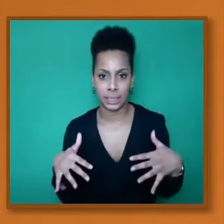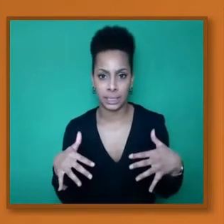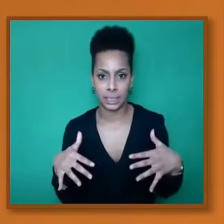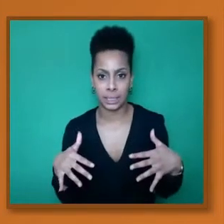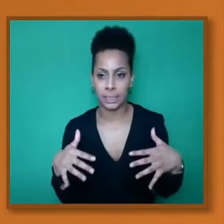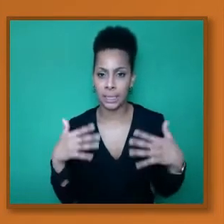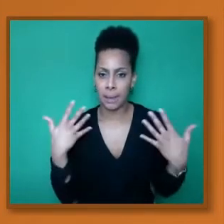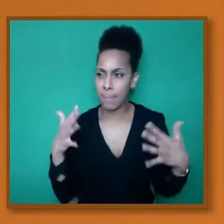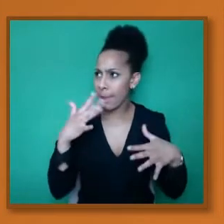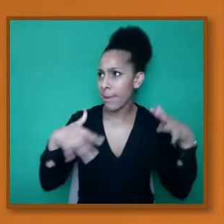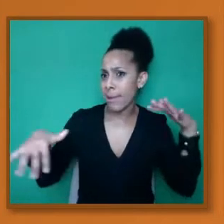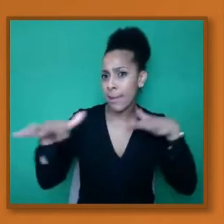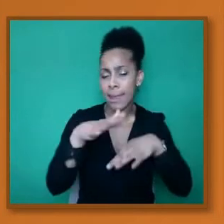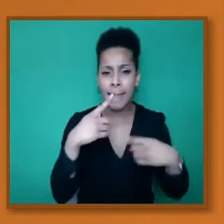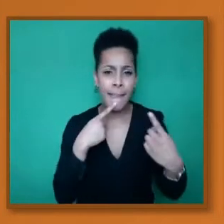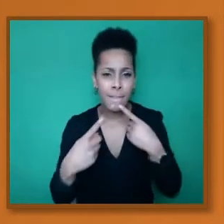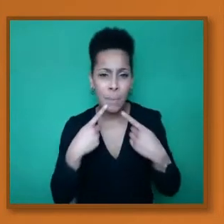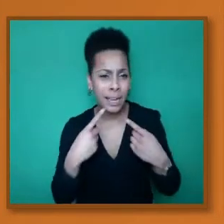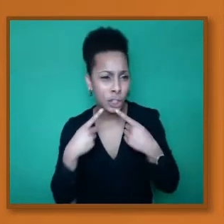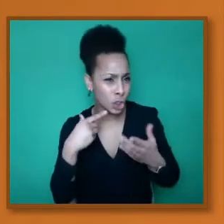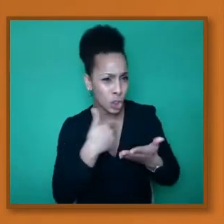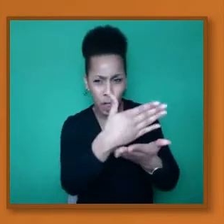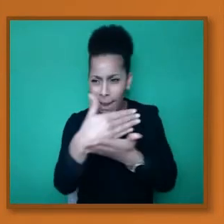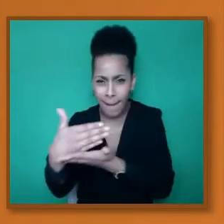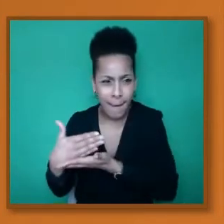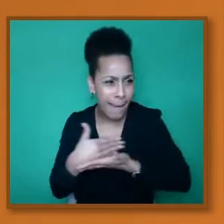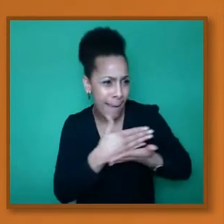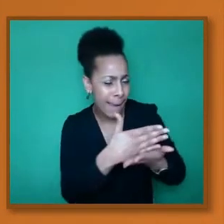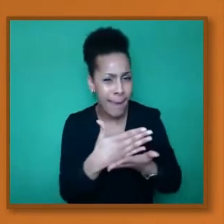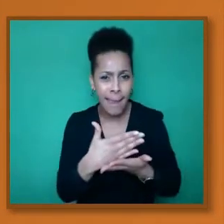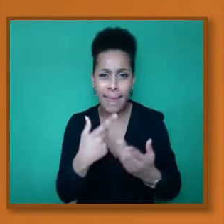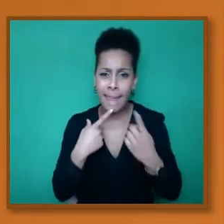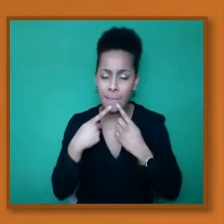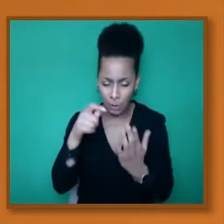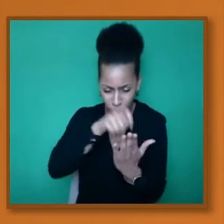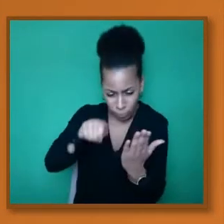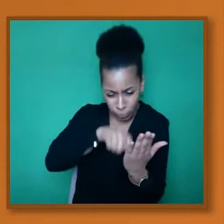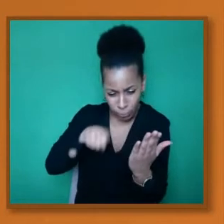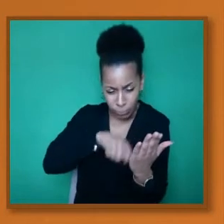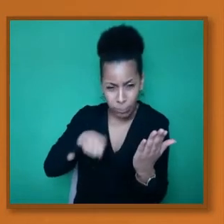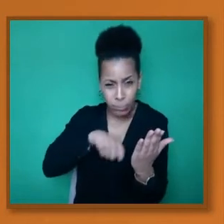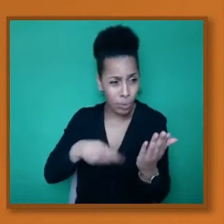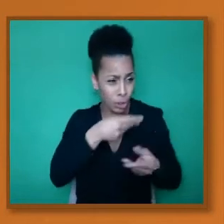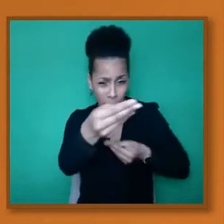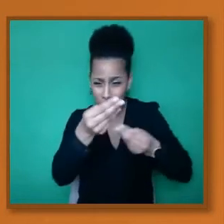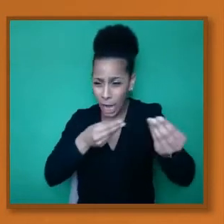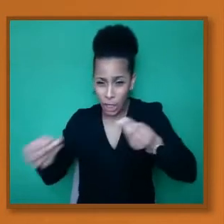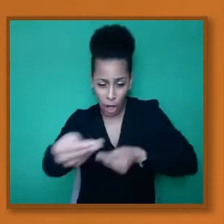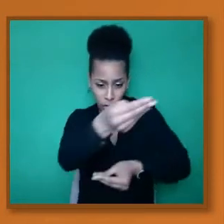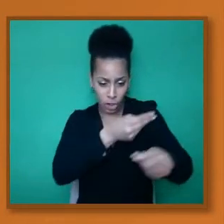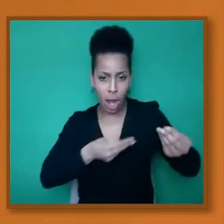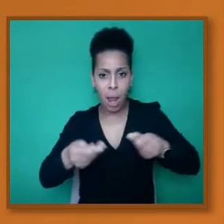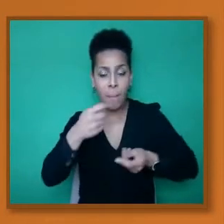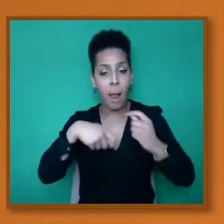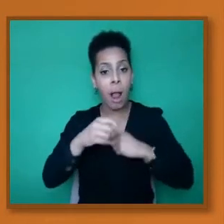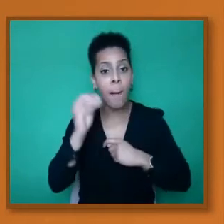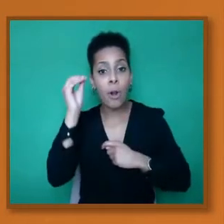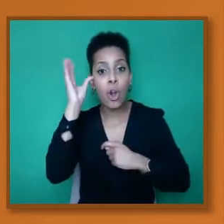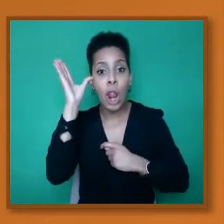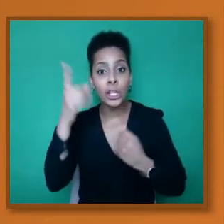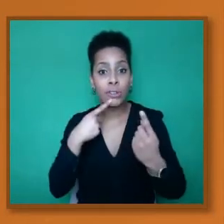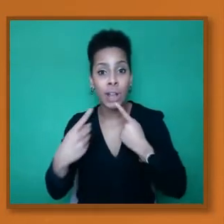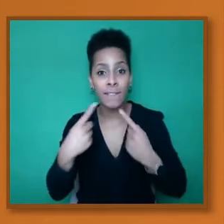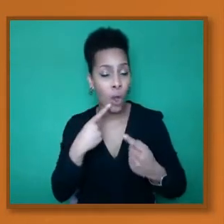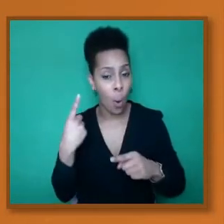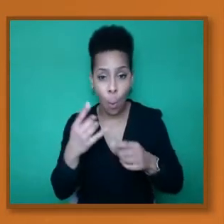passed on between scientific groups meant that that knowledge transfer was very, very rapid. Every week